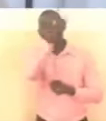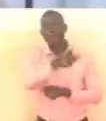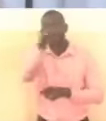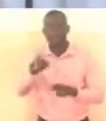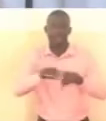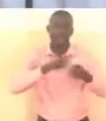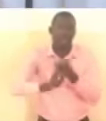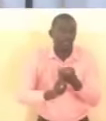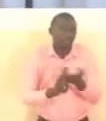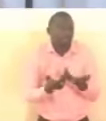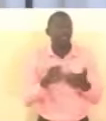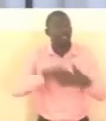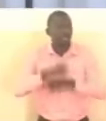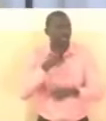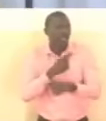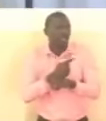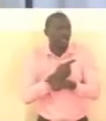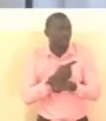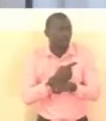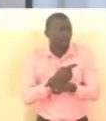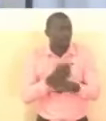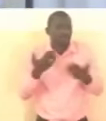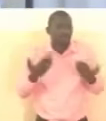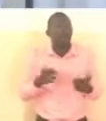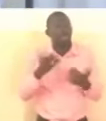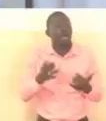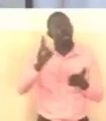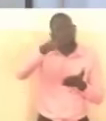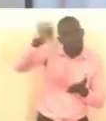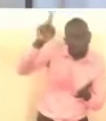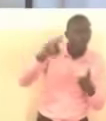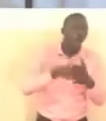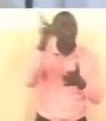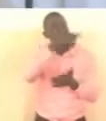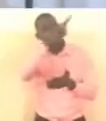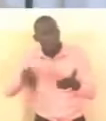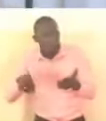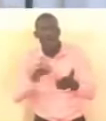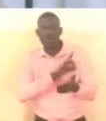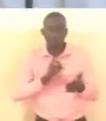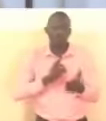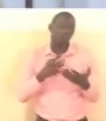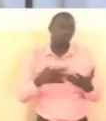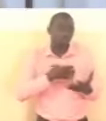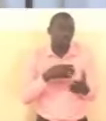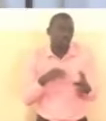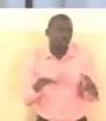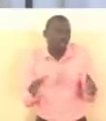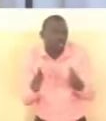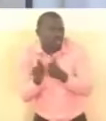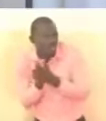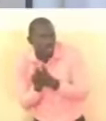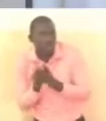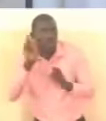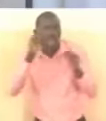in the gambia in the or wrongly we tend to associate whatever happened